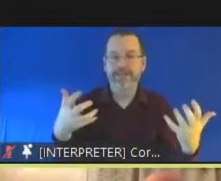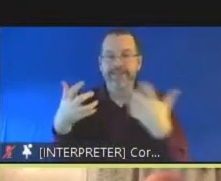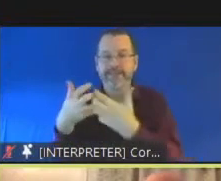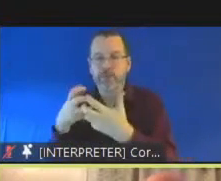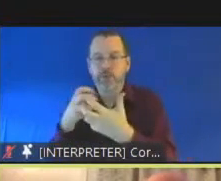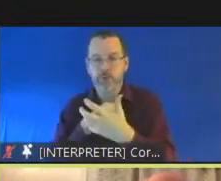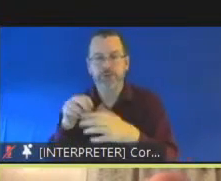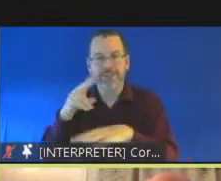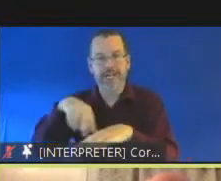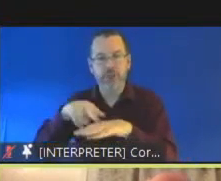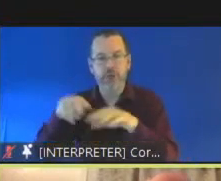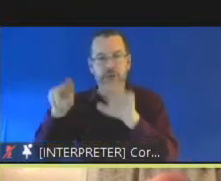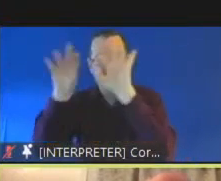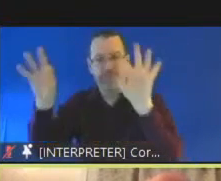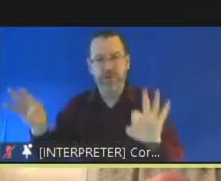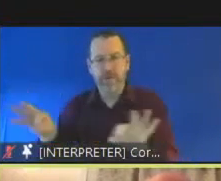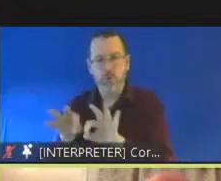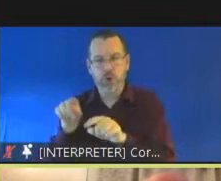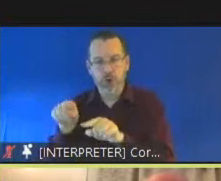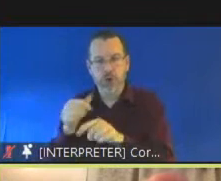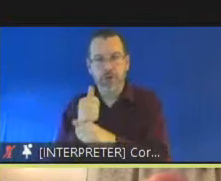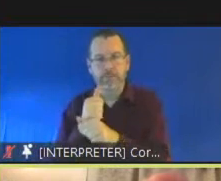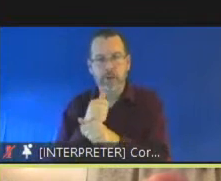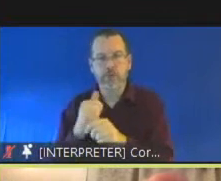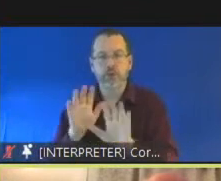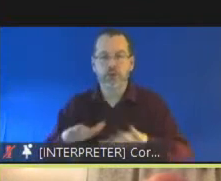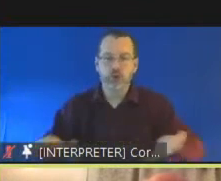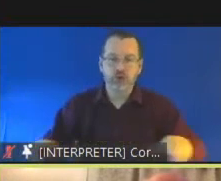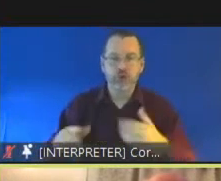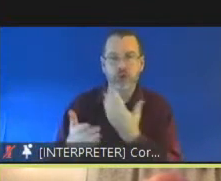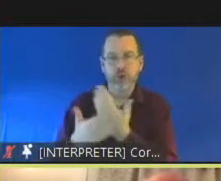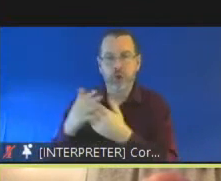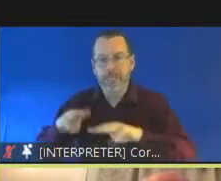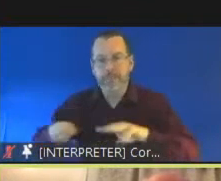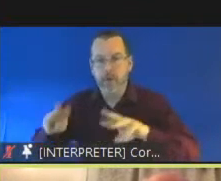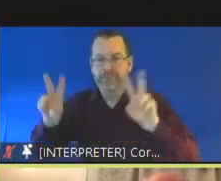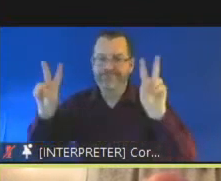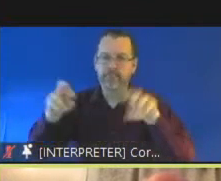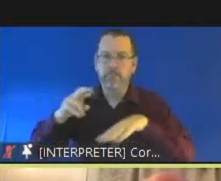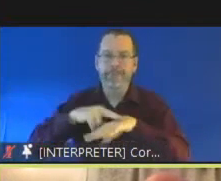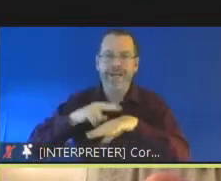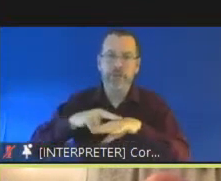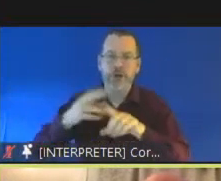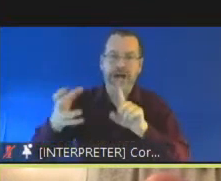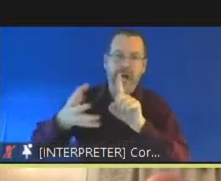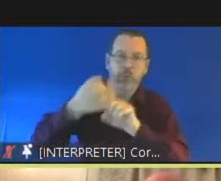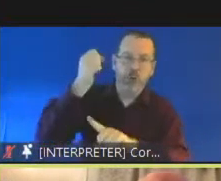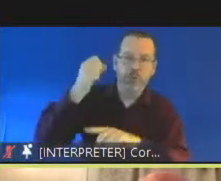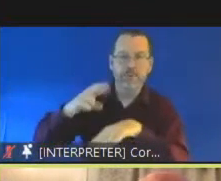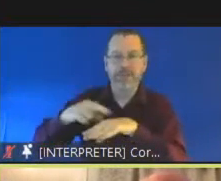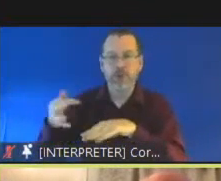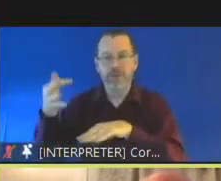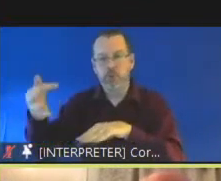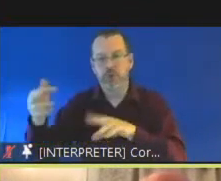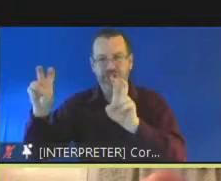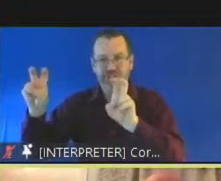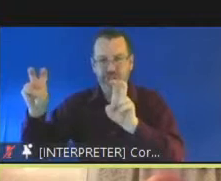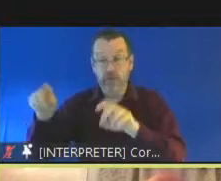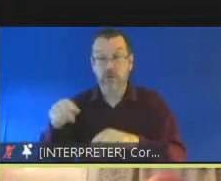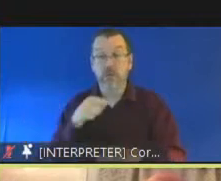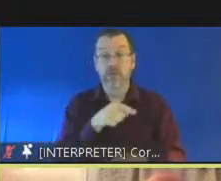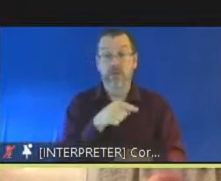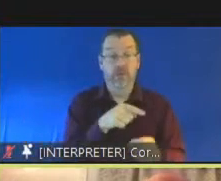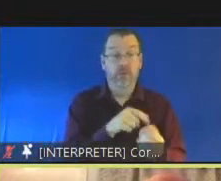framework in relation to children and young people better outcomes better futures. We published a draft in June